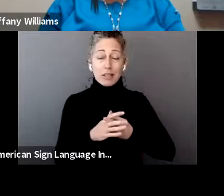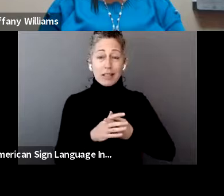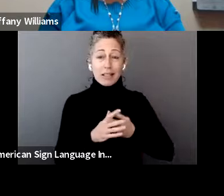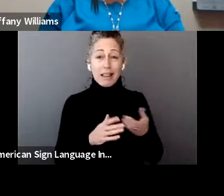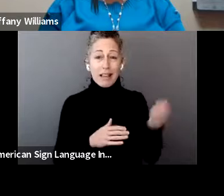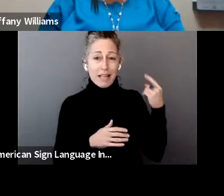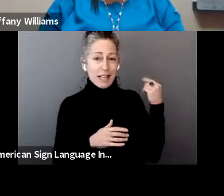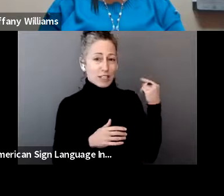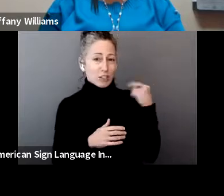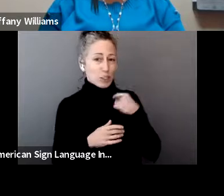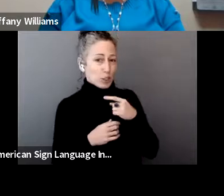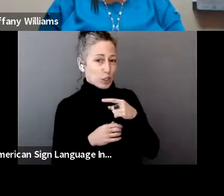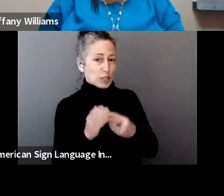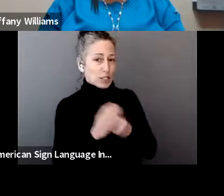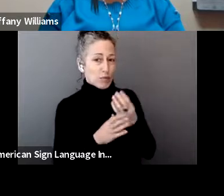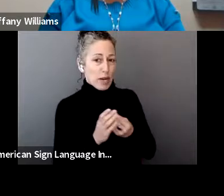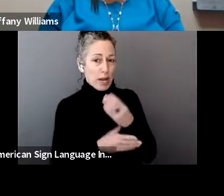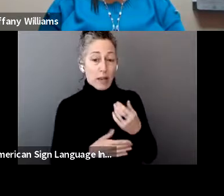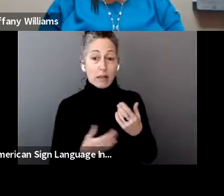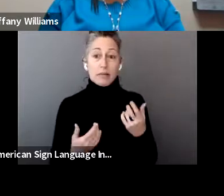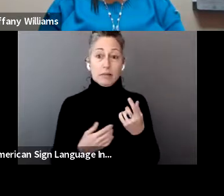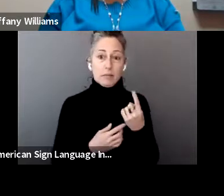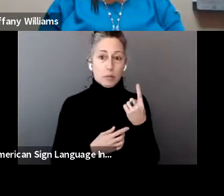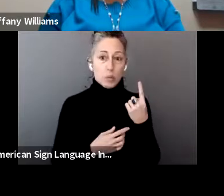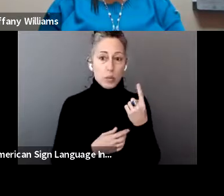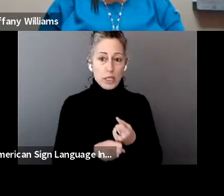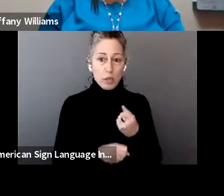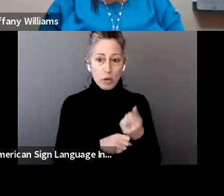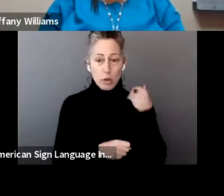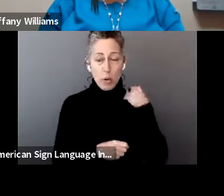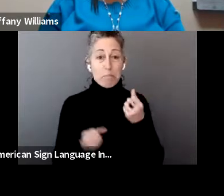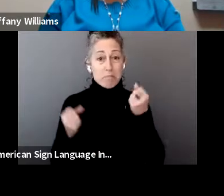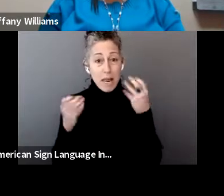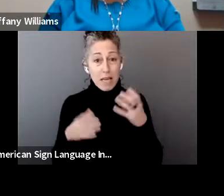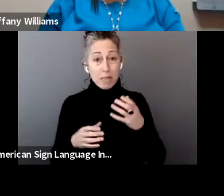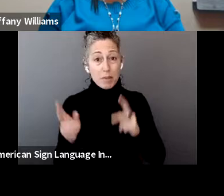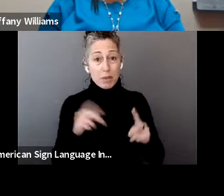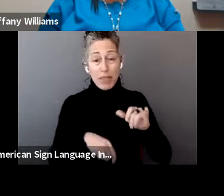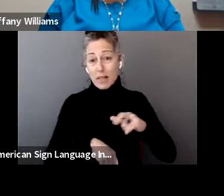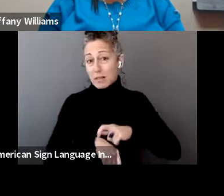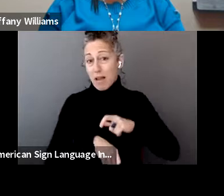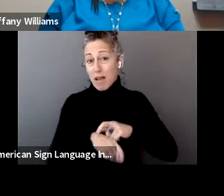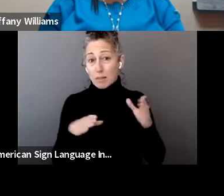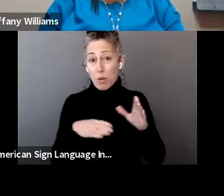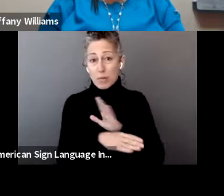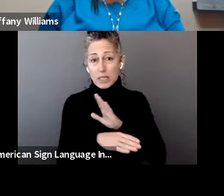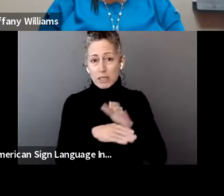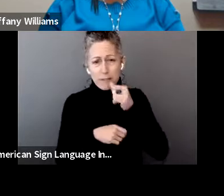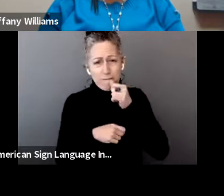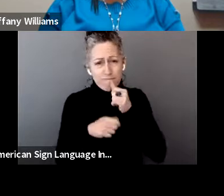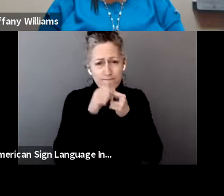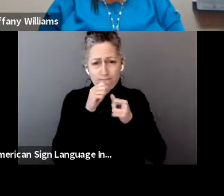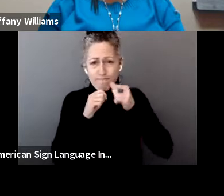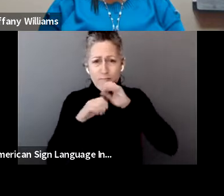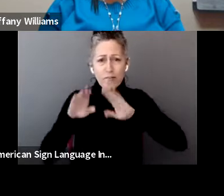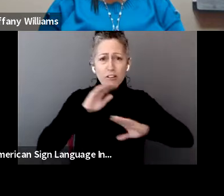worst. And so many of our residents and small businesses were hurting financially. I can't believe that we've been doing this Money Mondays